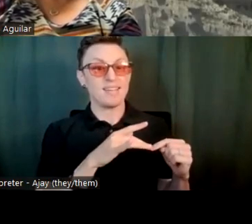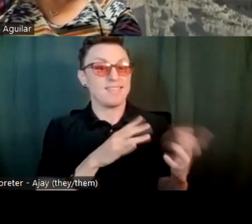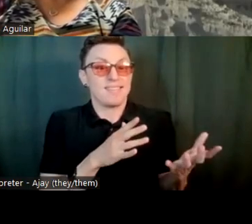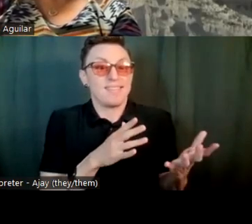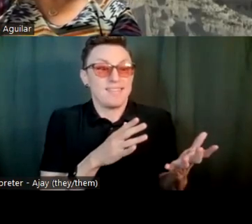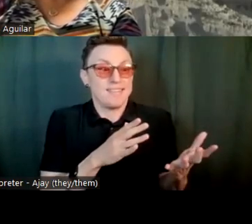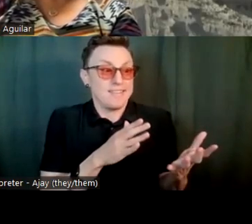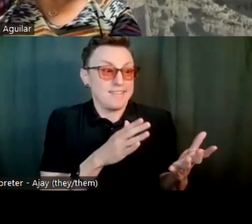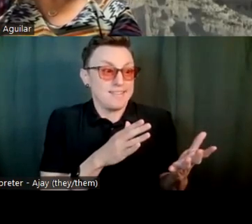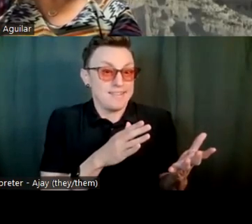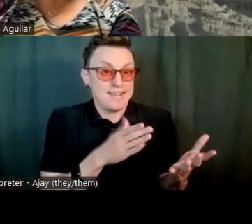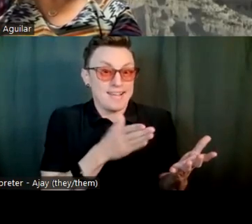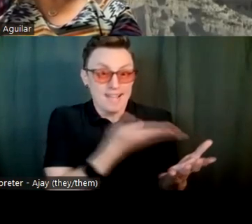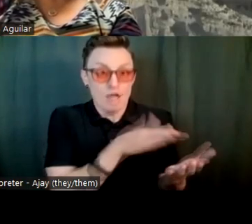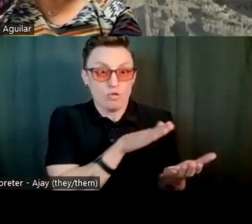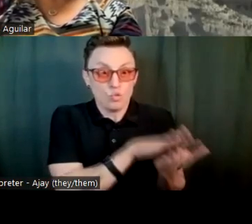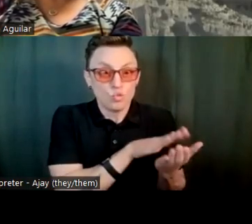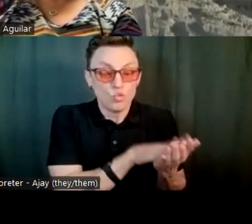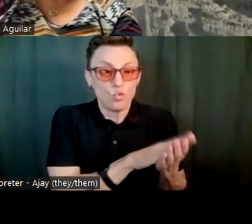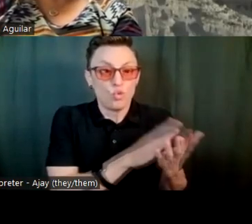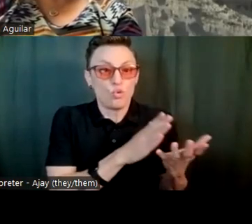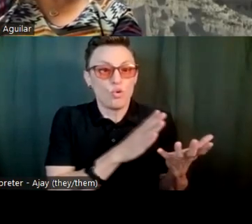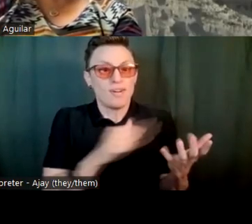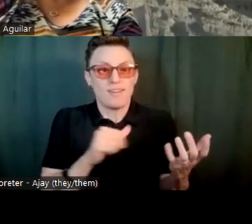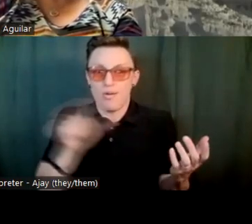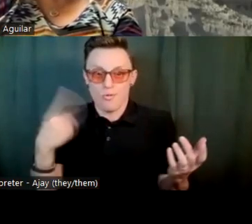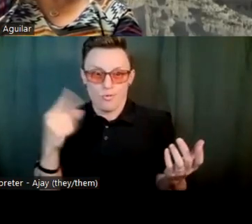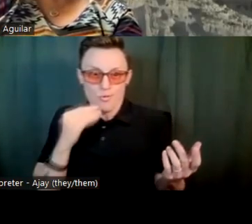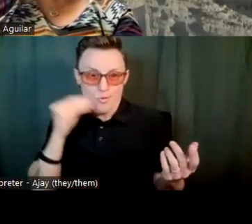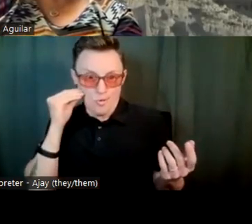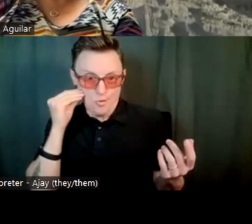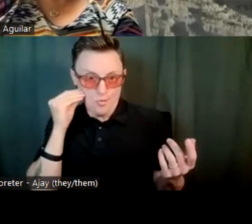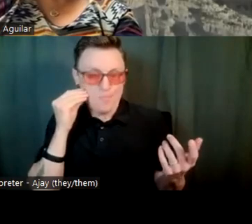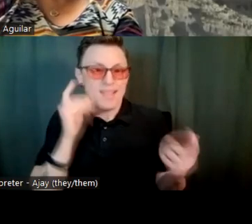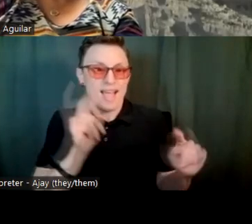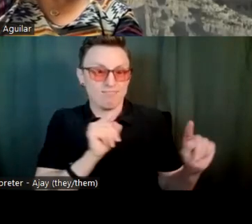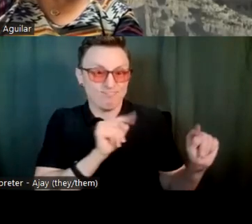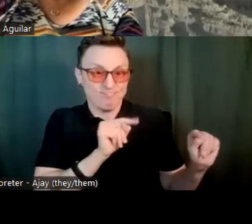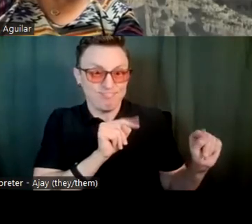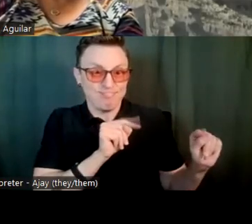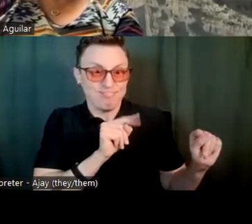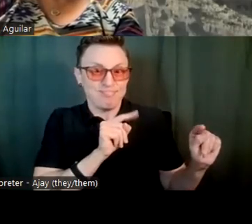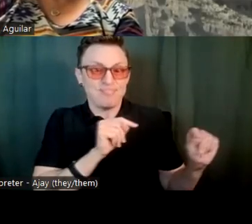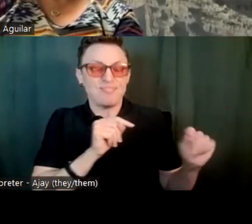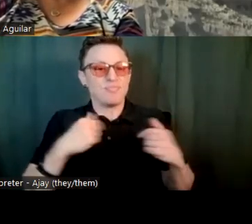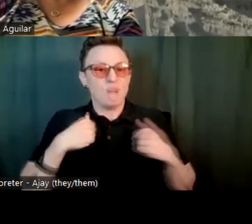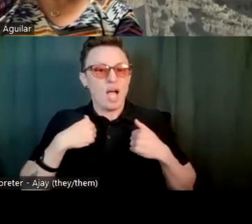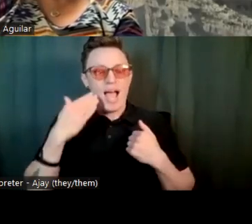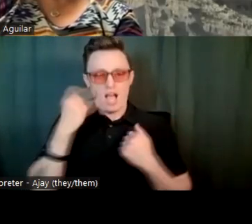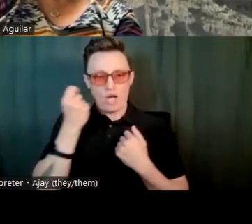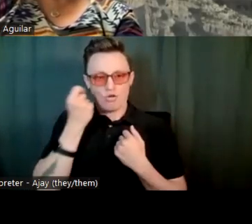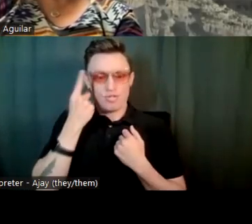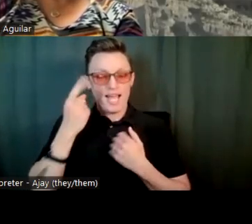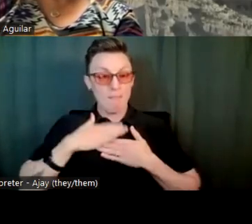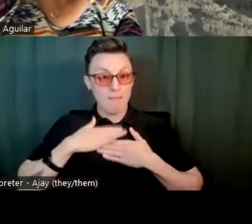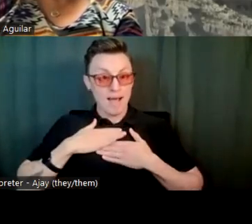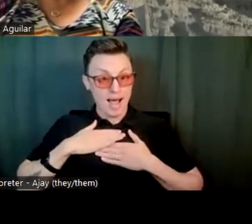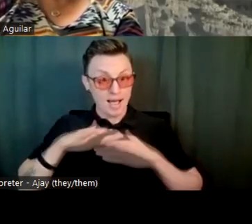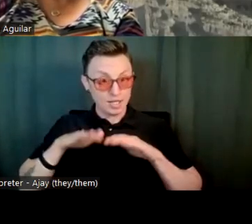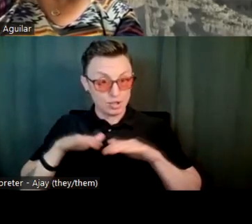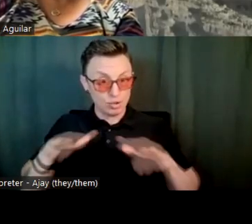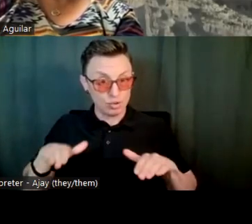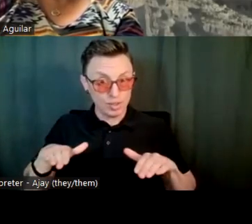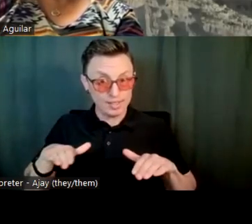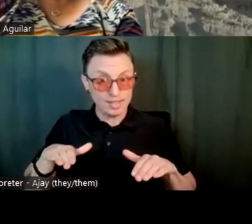feel like I want them to understand my child like I understand my child. And things will go a lot